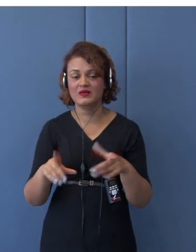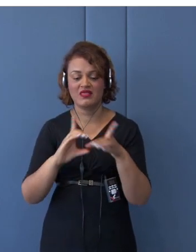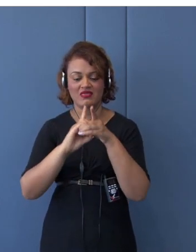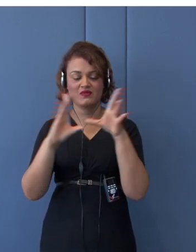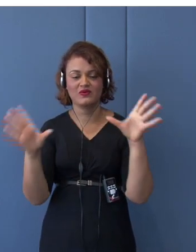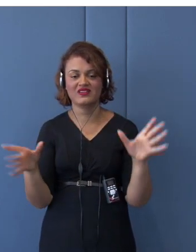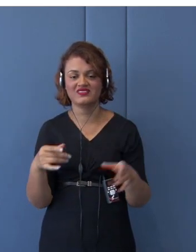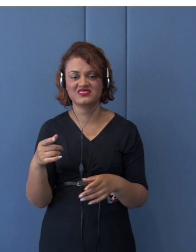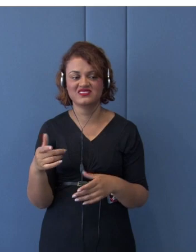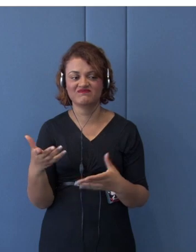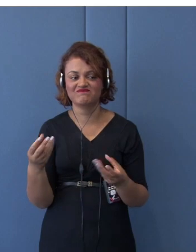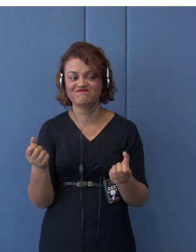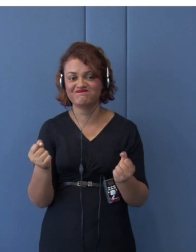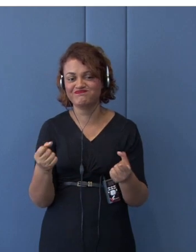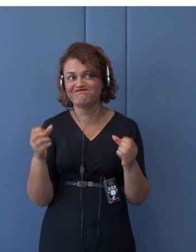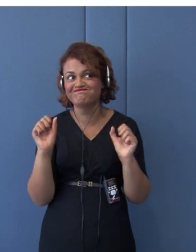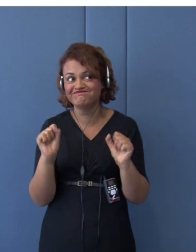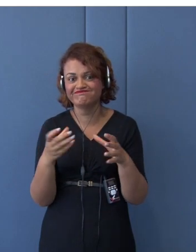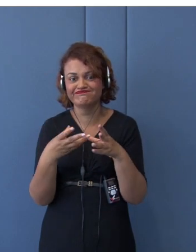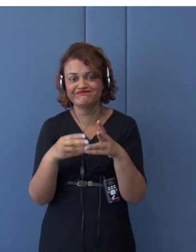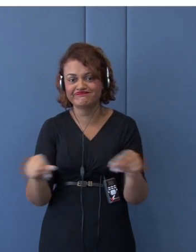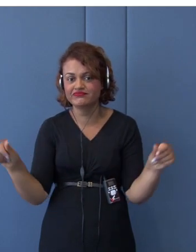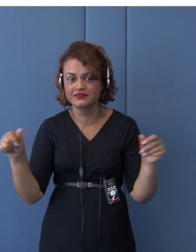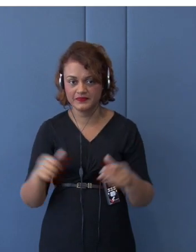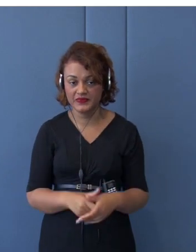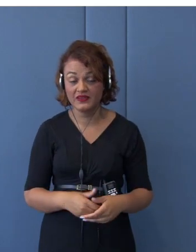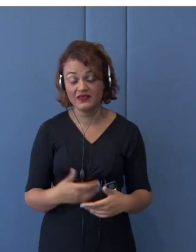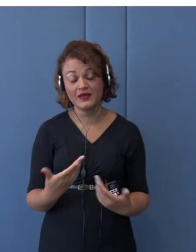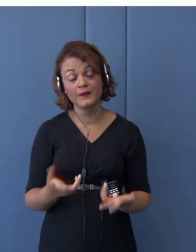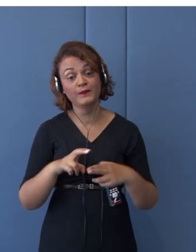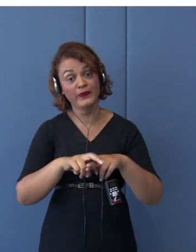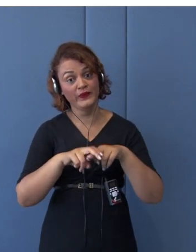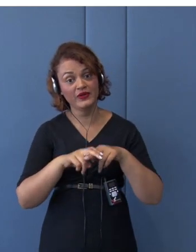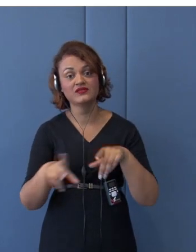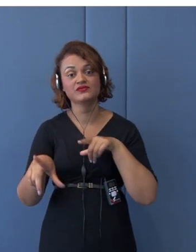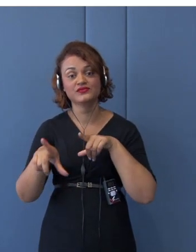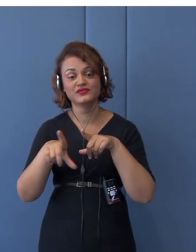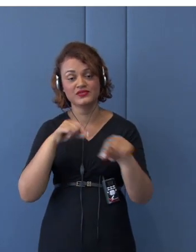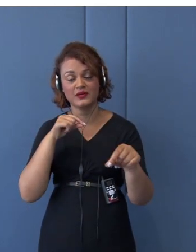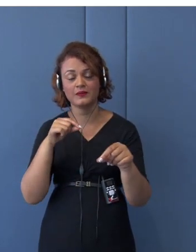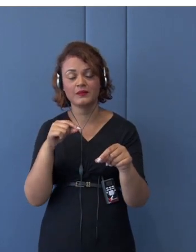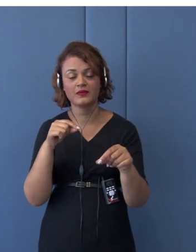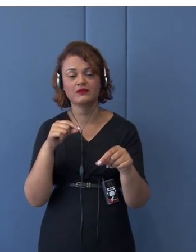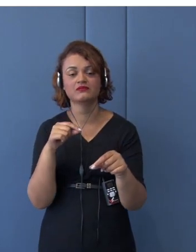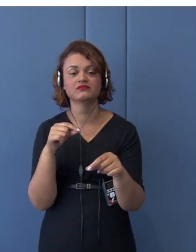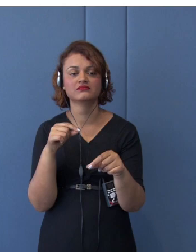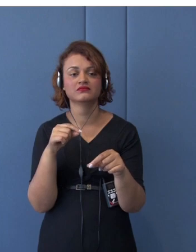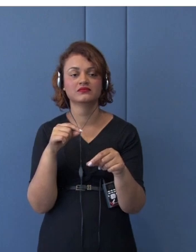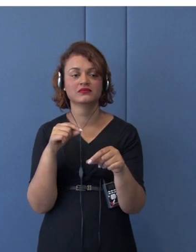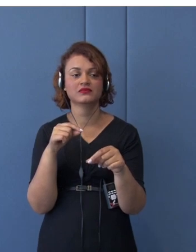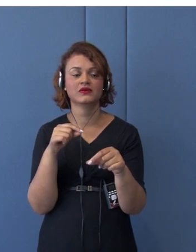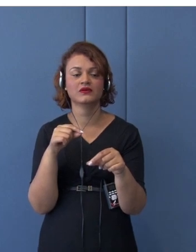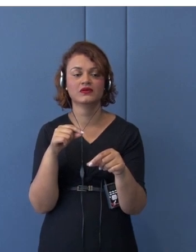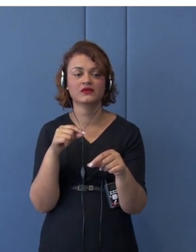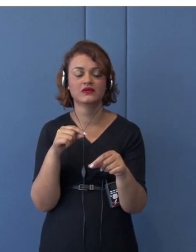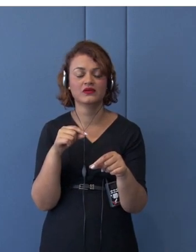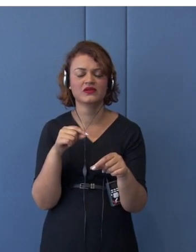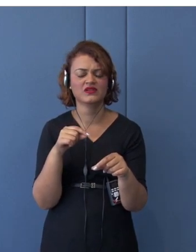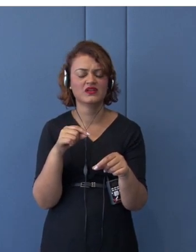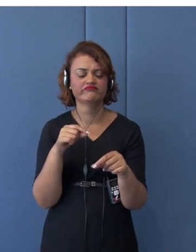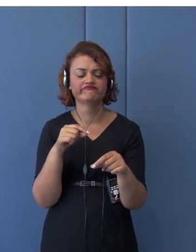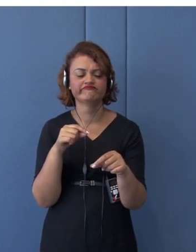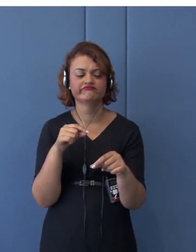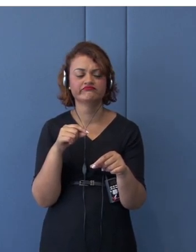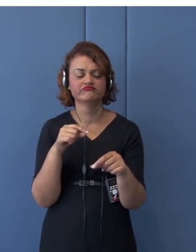why Japan took very very decisive attitude and decisive